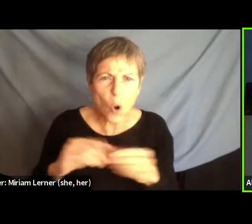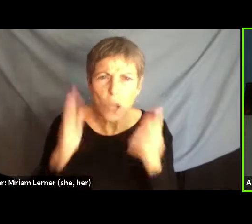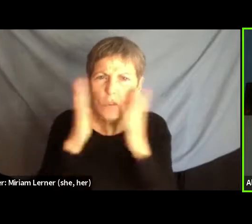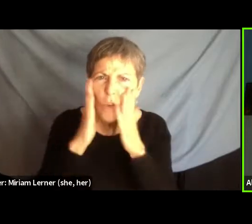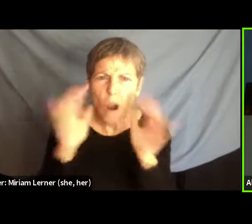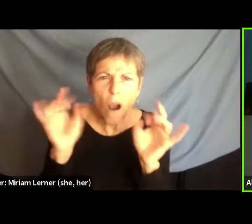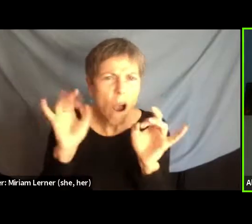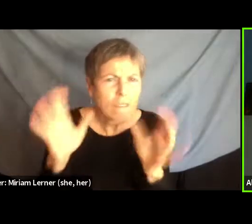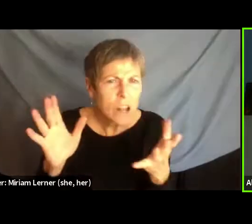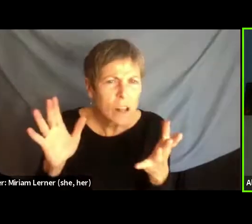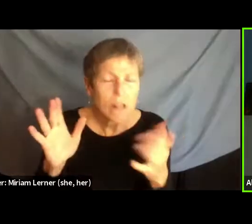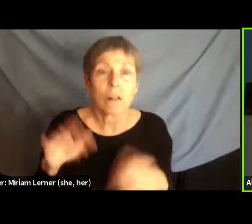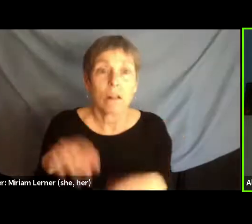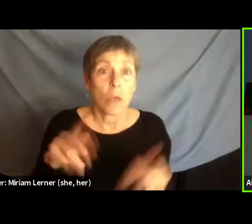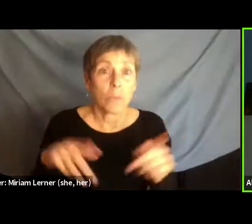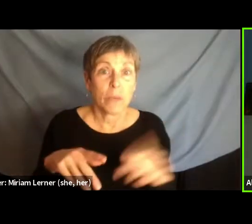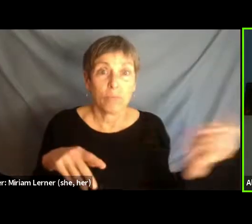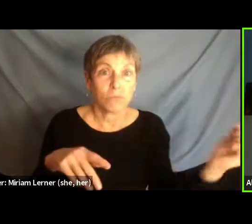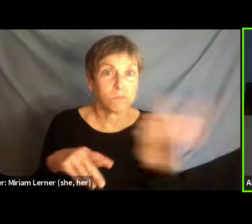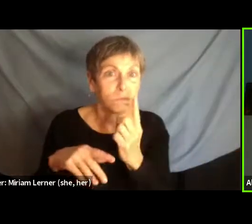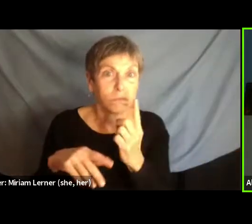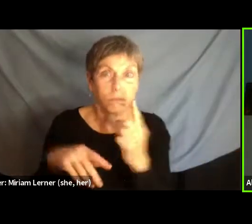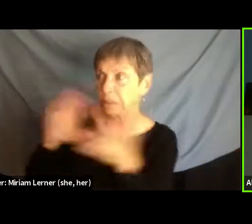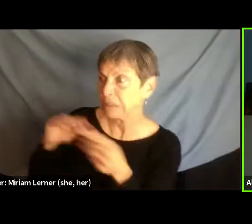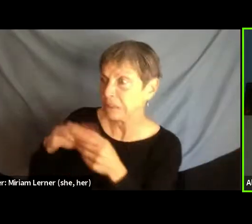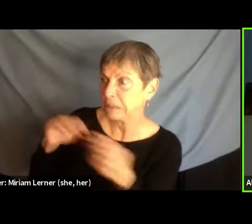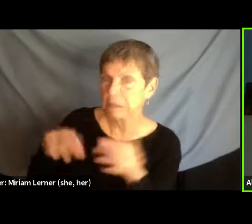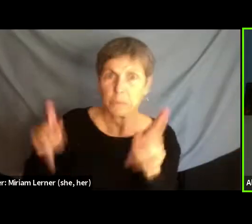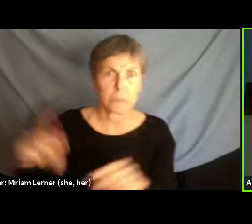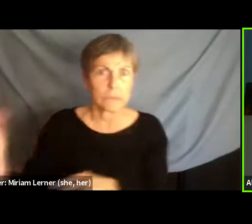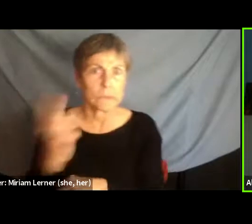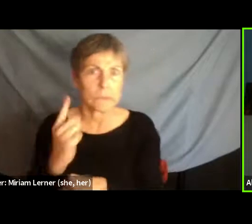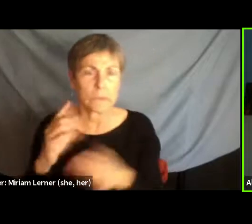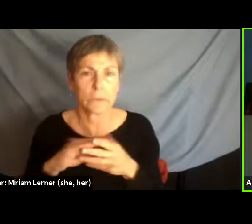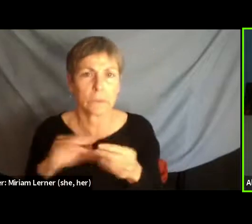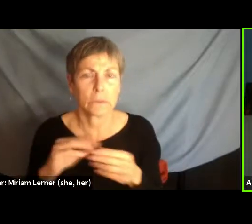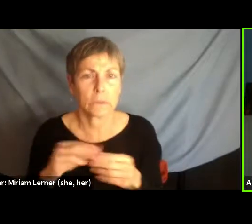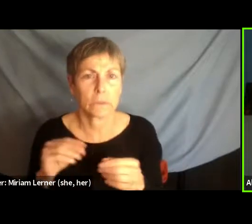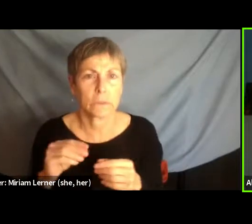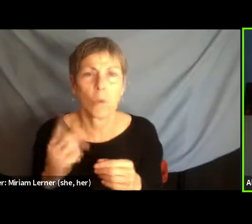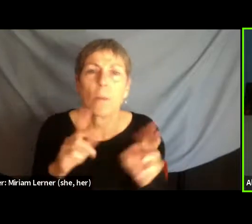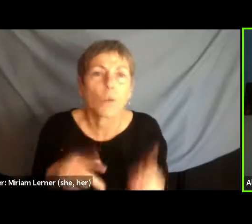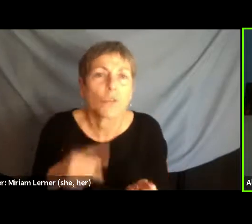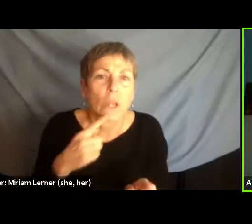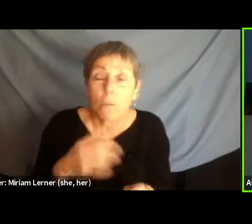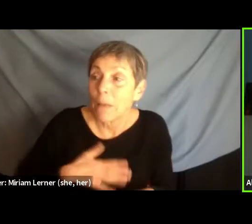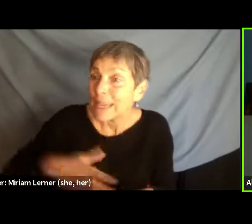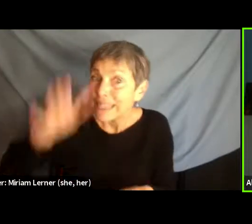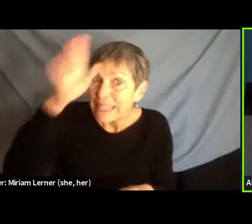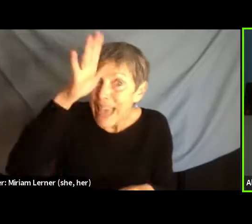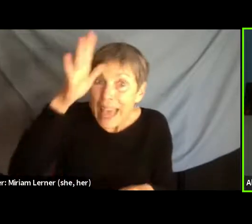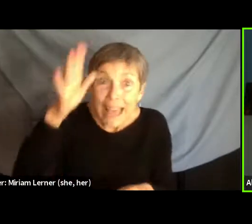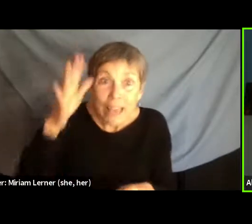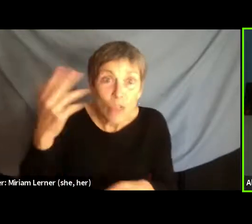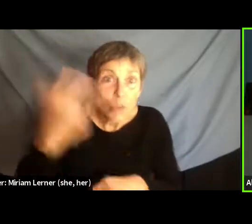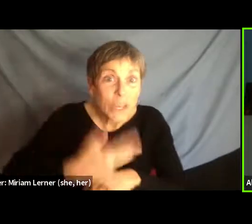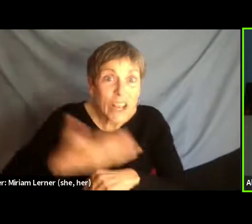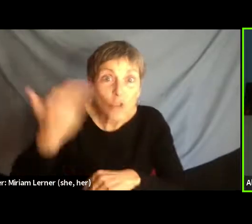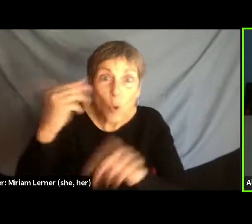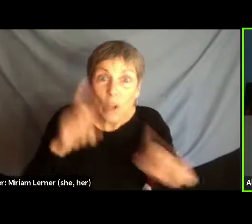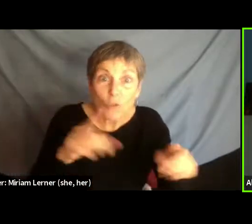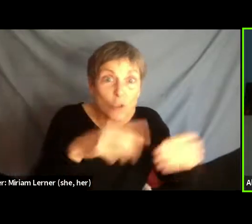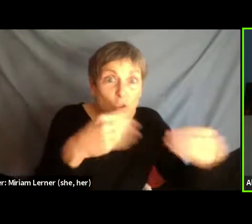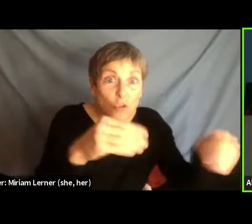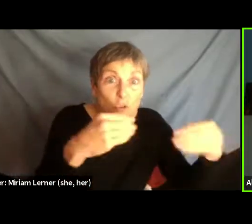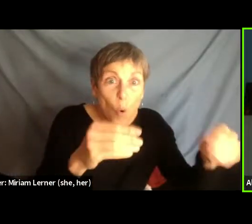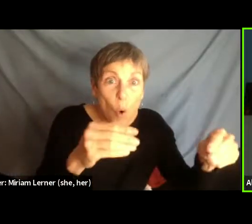people coming to us, you know, sharing these stories about how, you know, like, my dad went to the grocery store like three days ago, we haven't seen